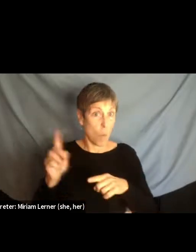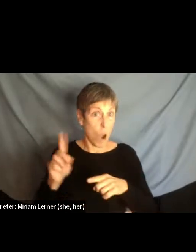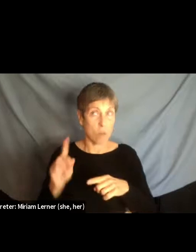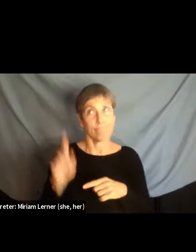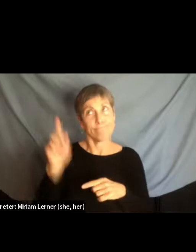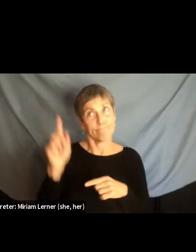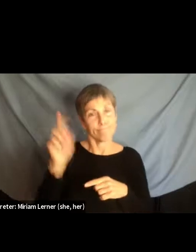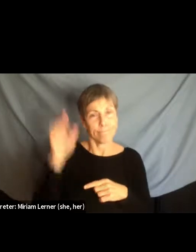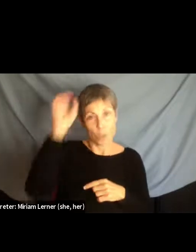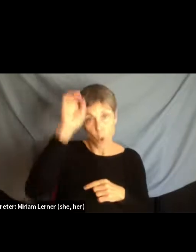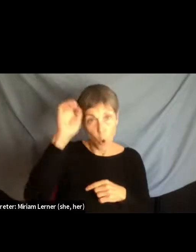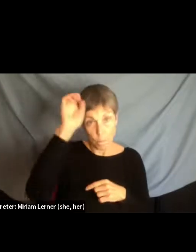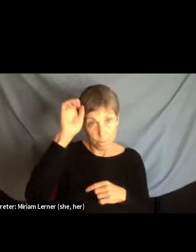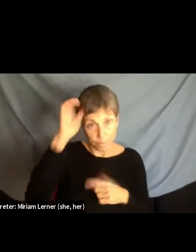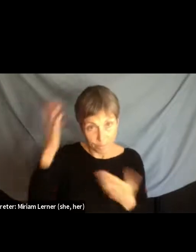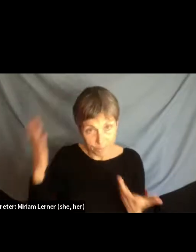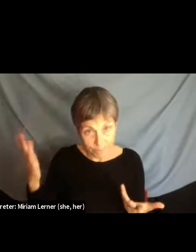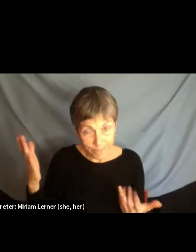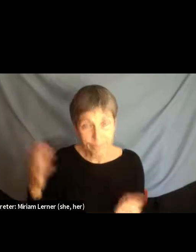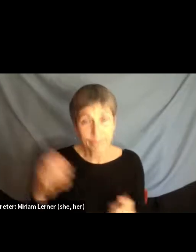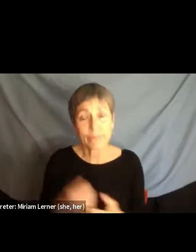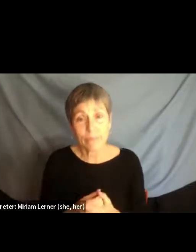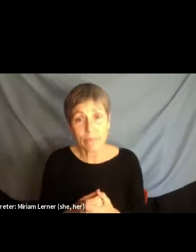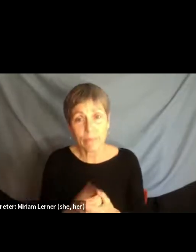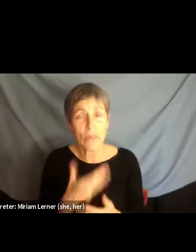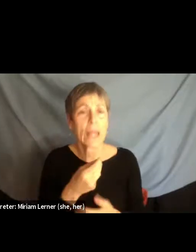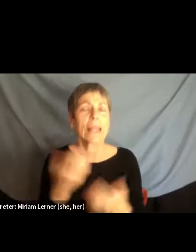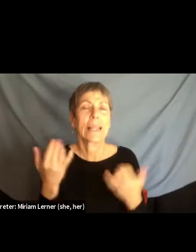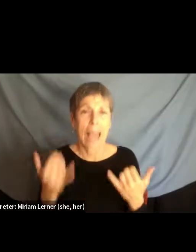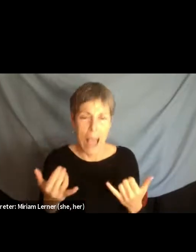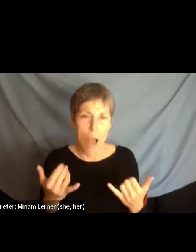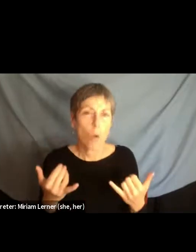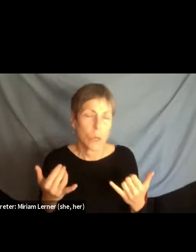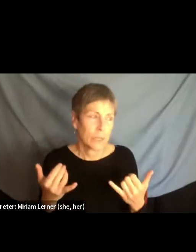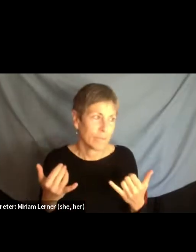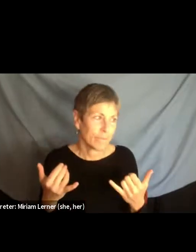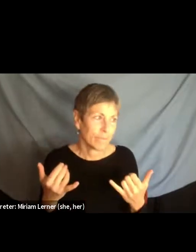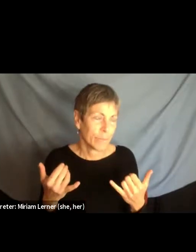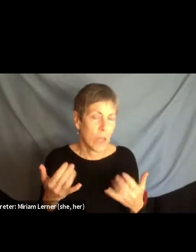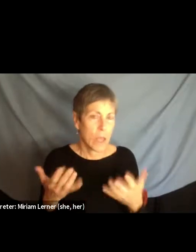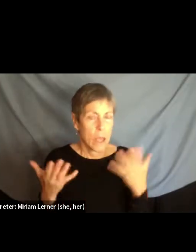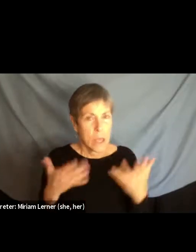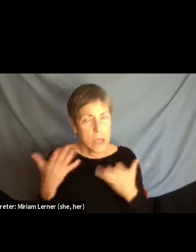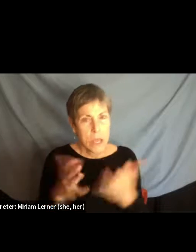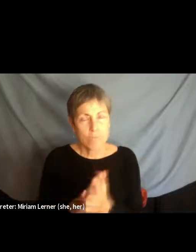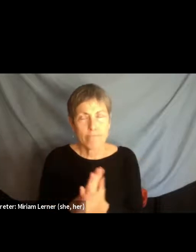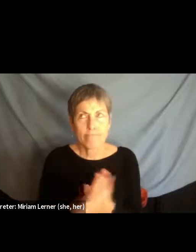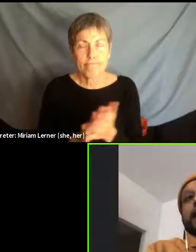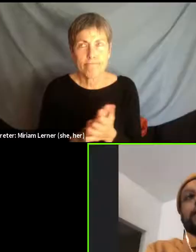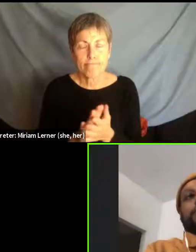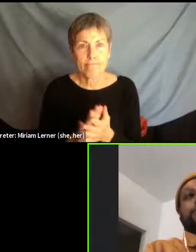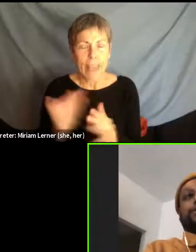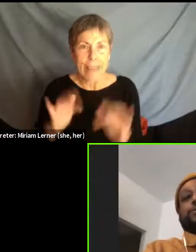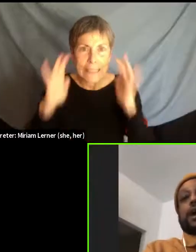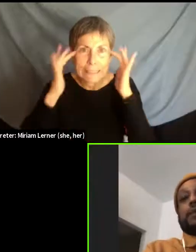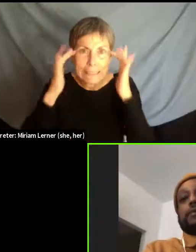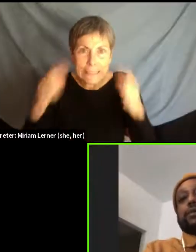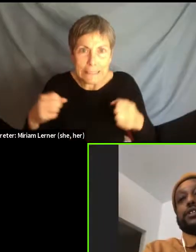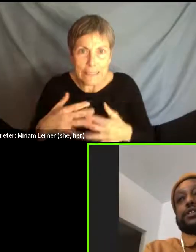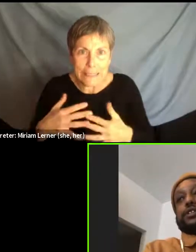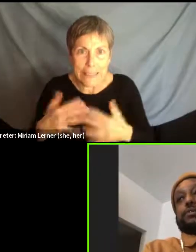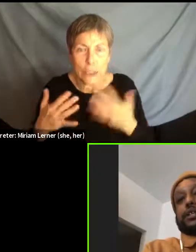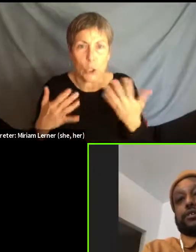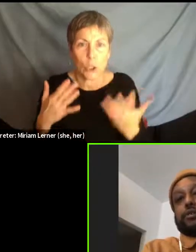basically, is now that fear of saying, hey, we should